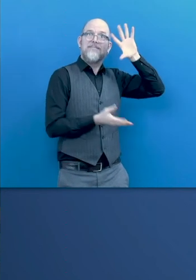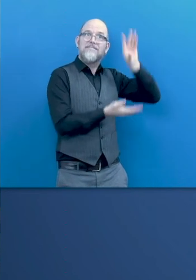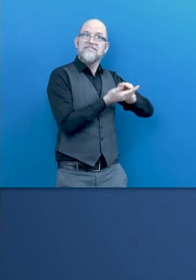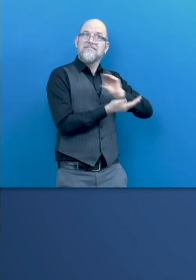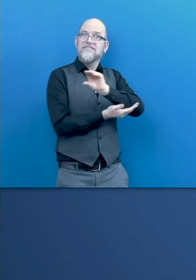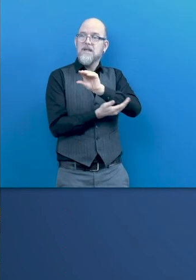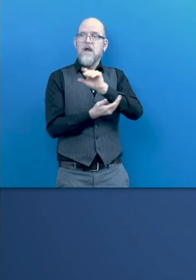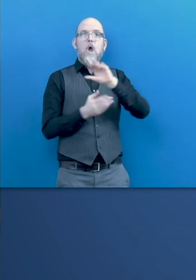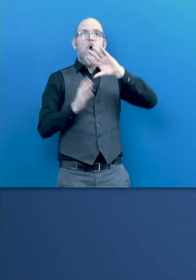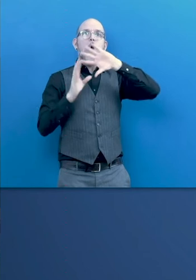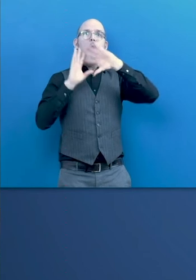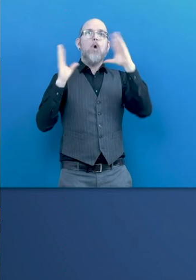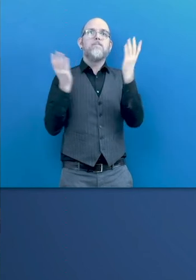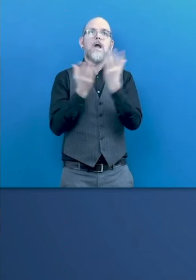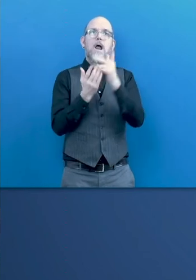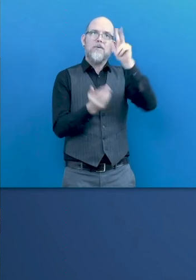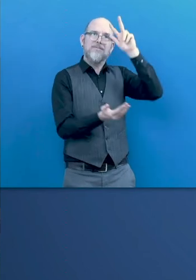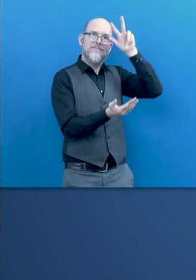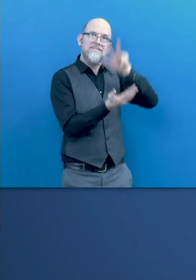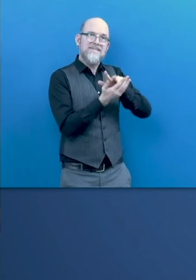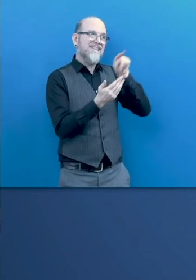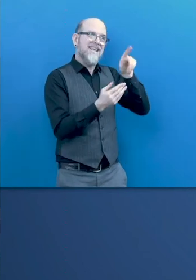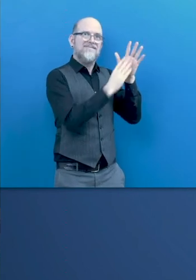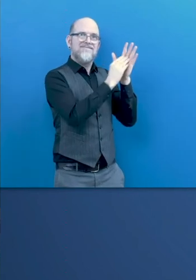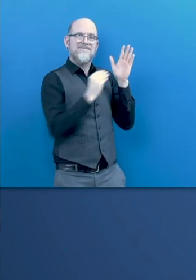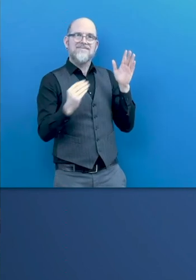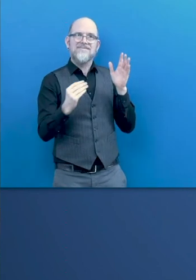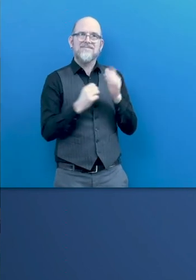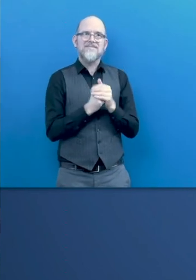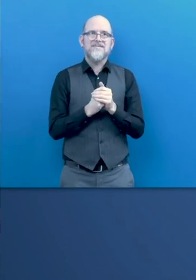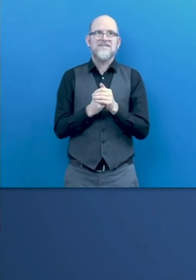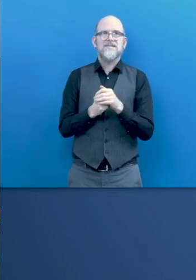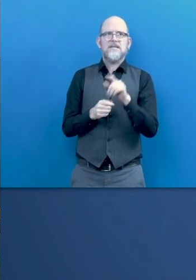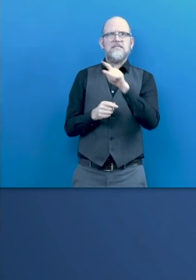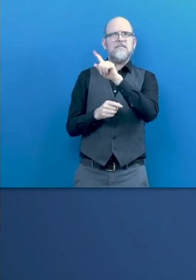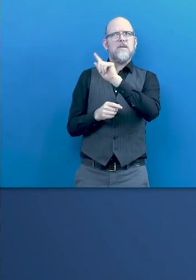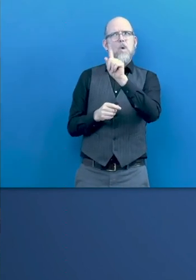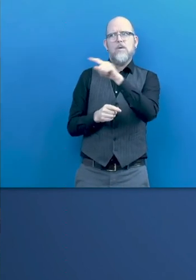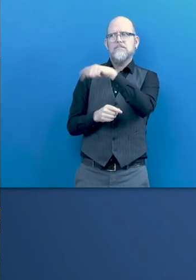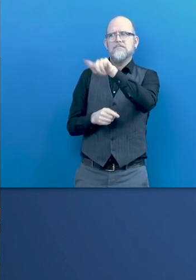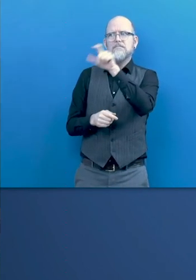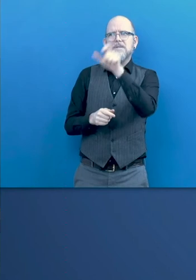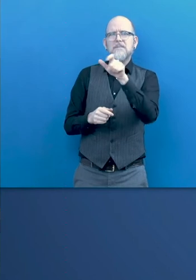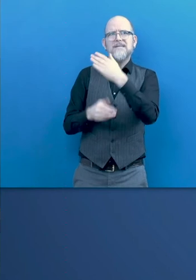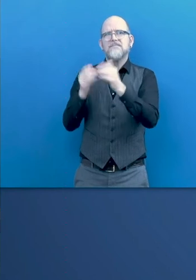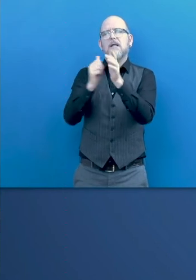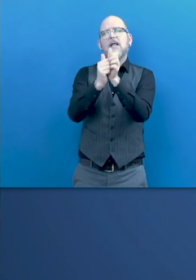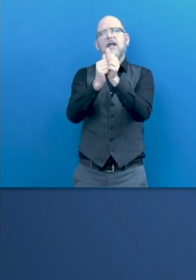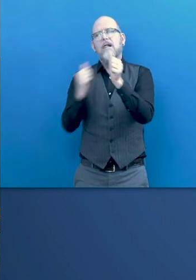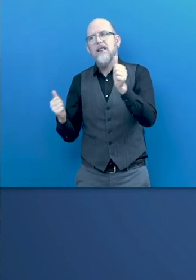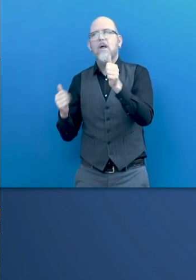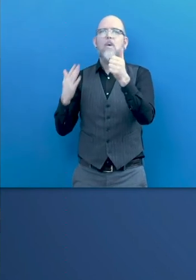All of this show us not leave anyone, anyone behind. Okay.